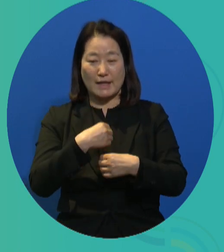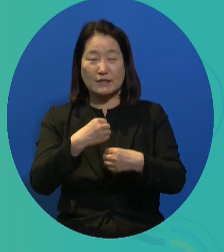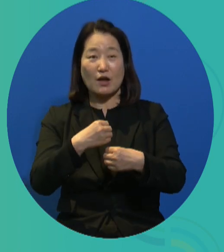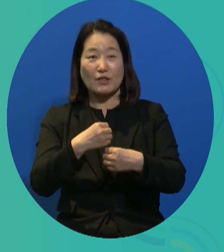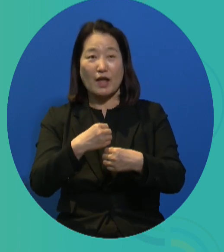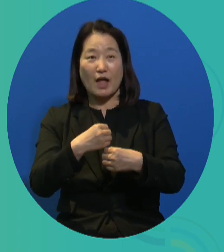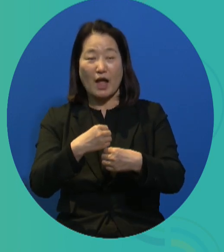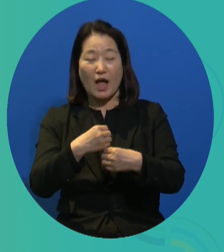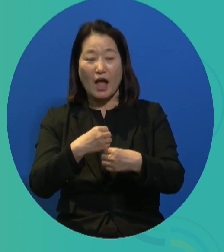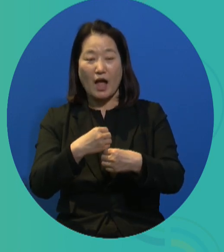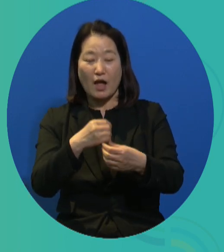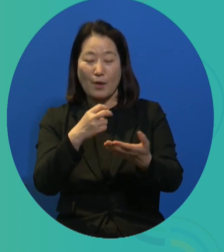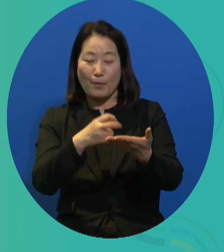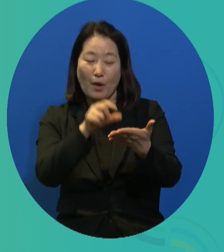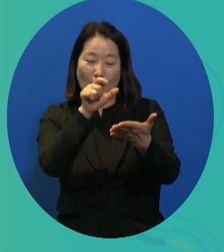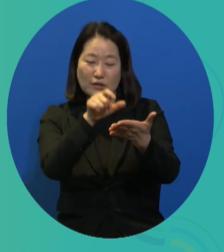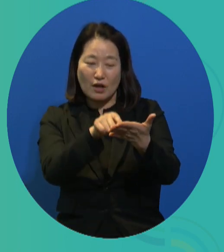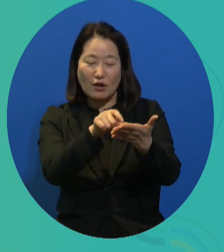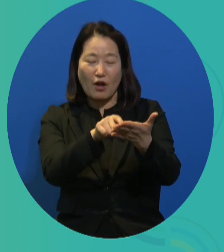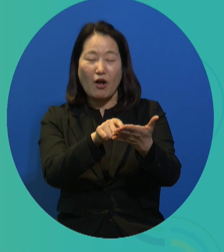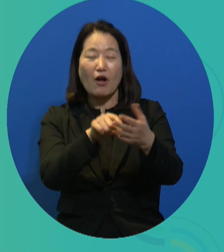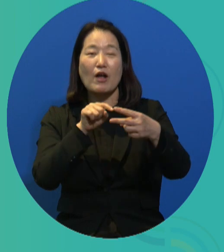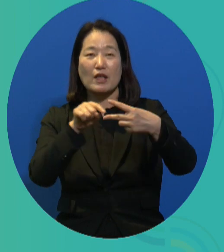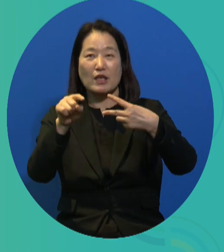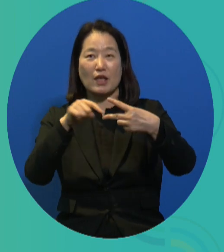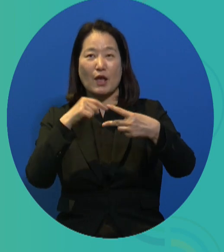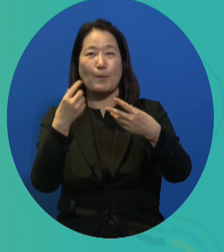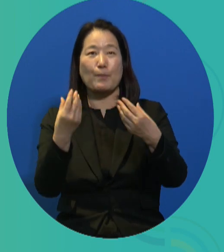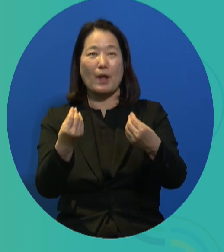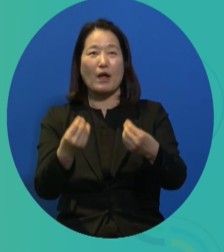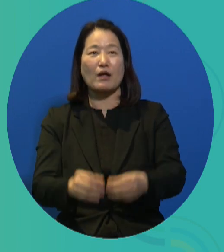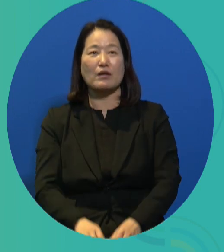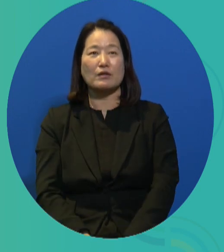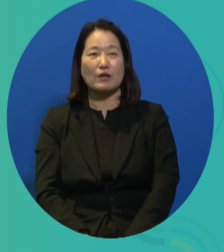and a fully scoped convention.